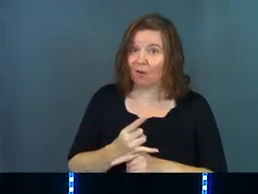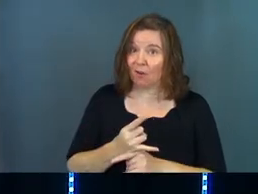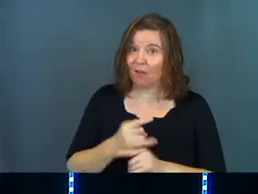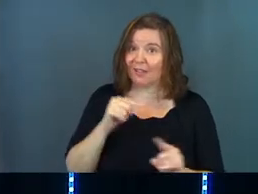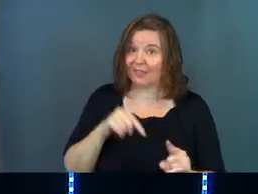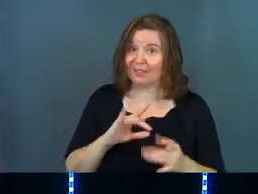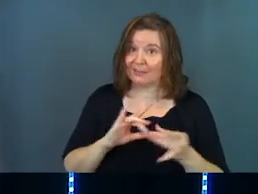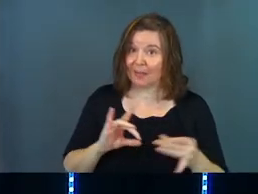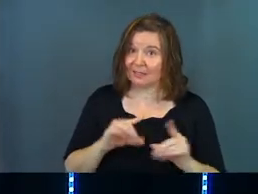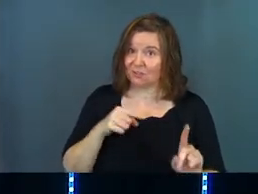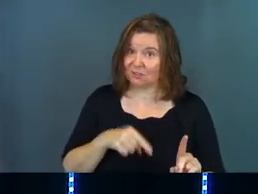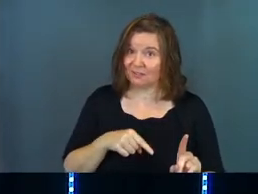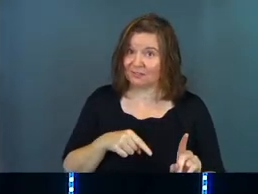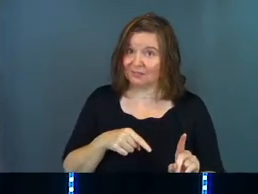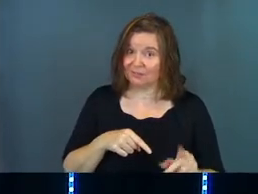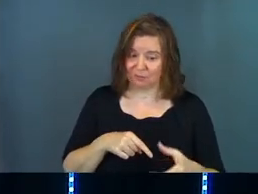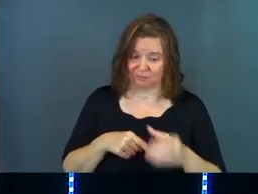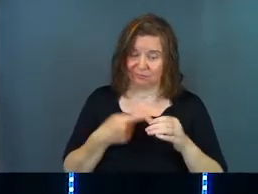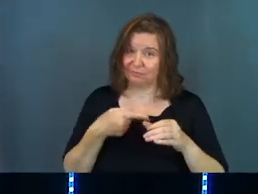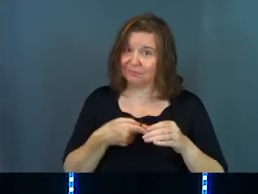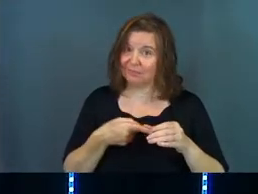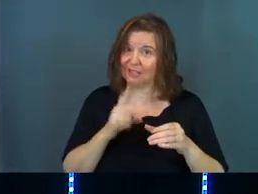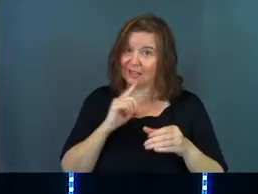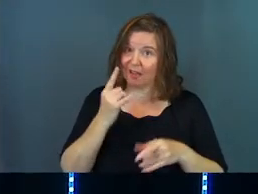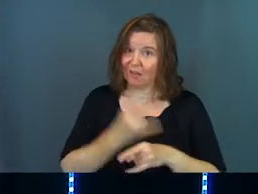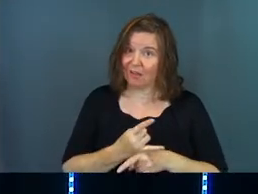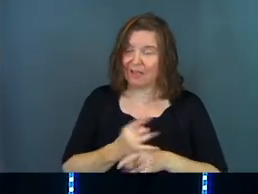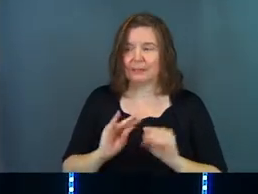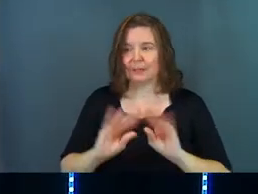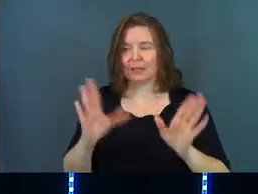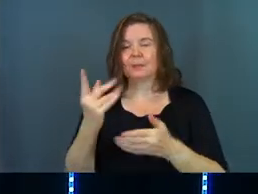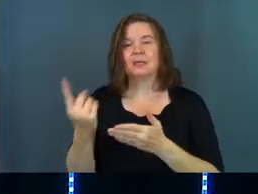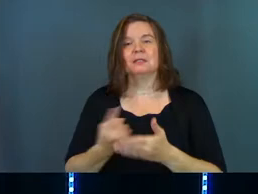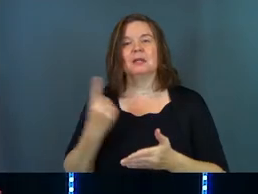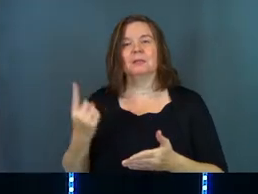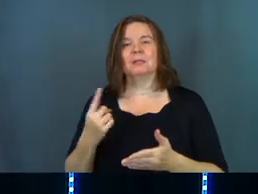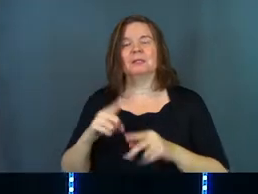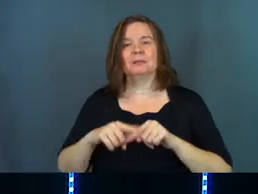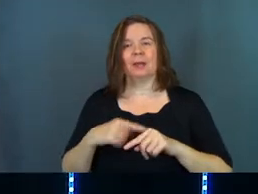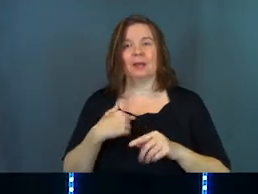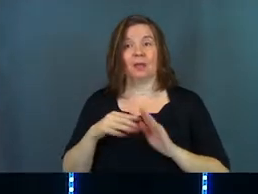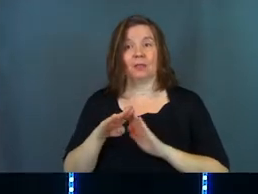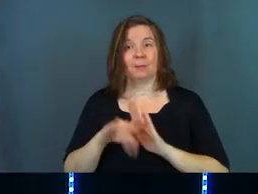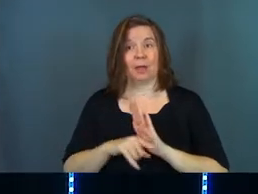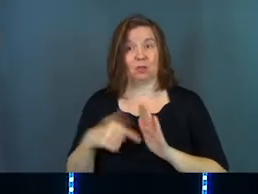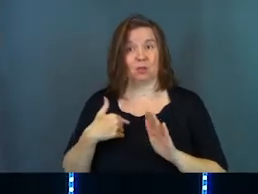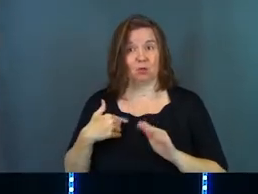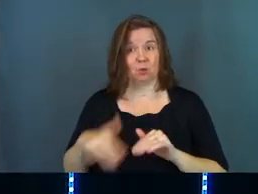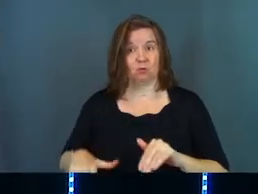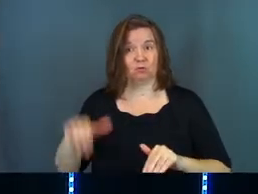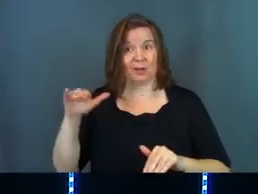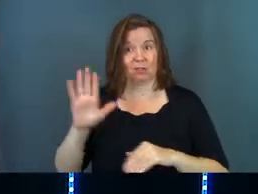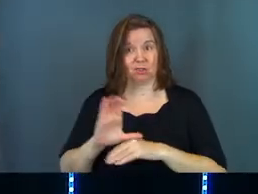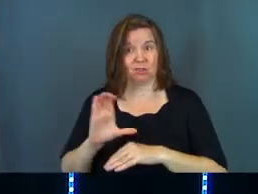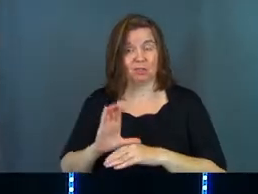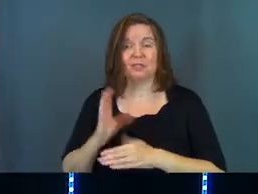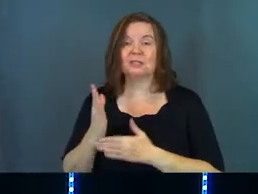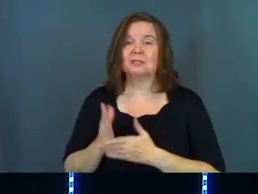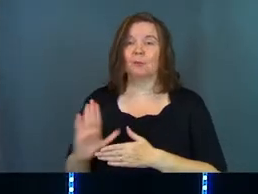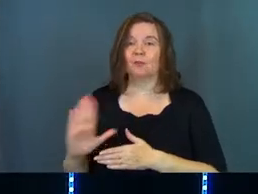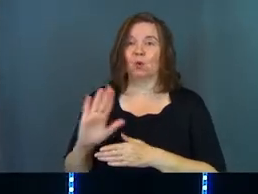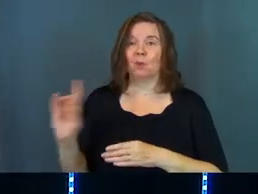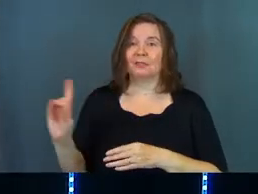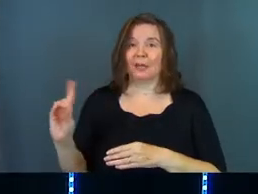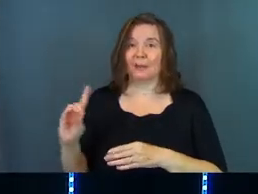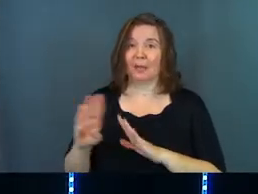in this passage. I just need to make this clear. Because sometimes, depending on the background that you've come from in your churches, some of